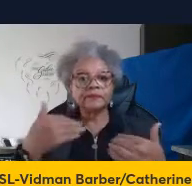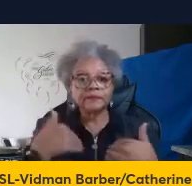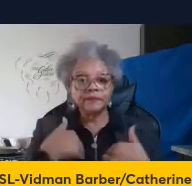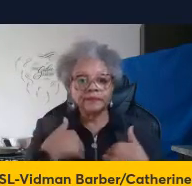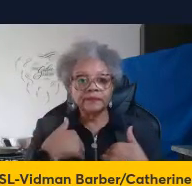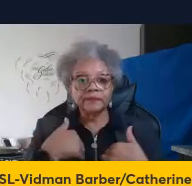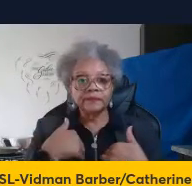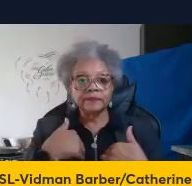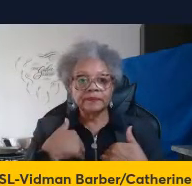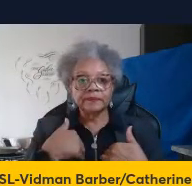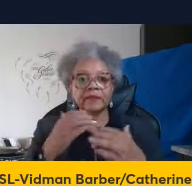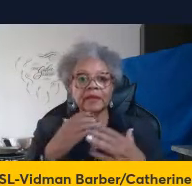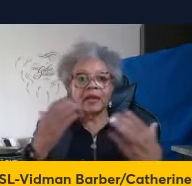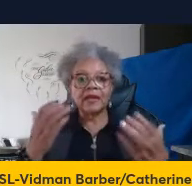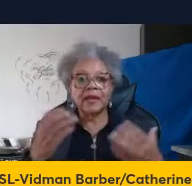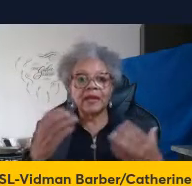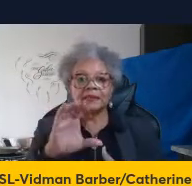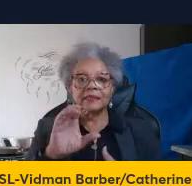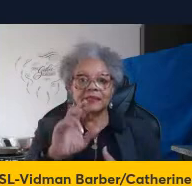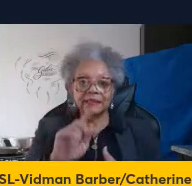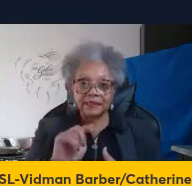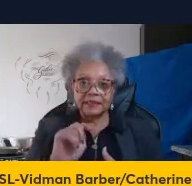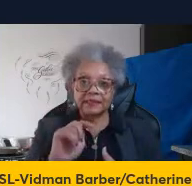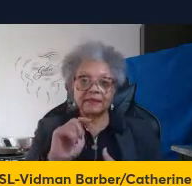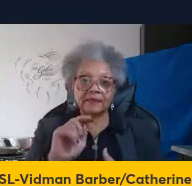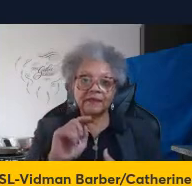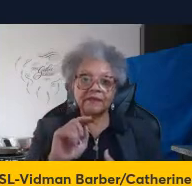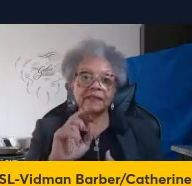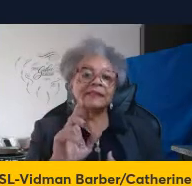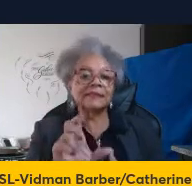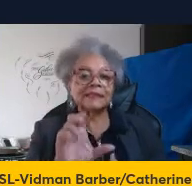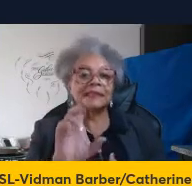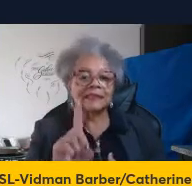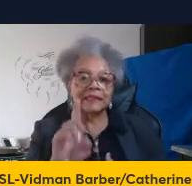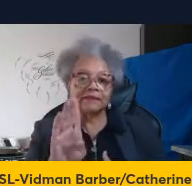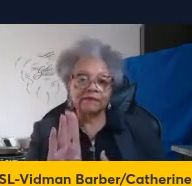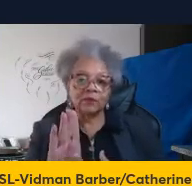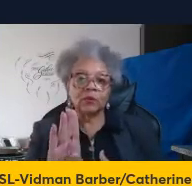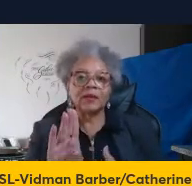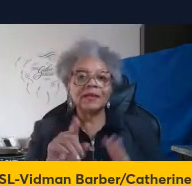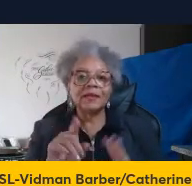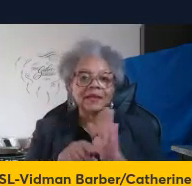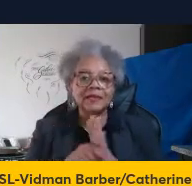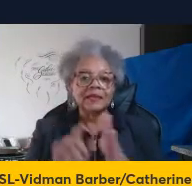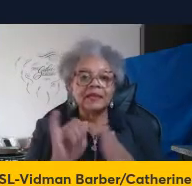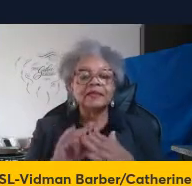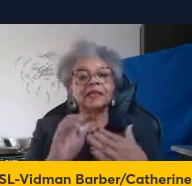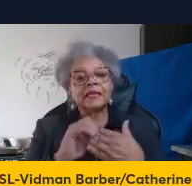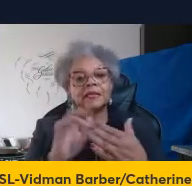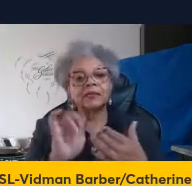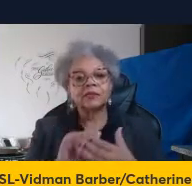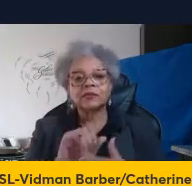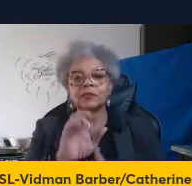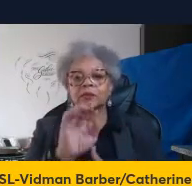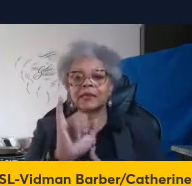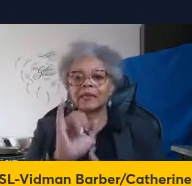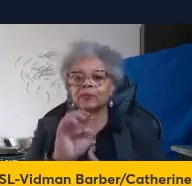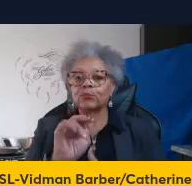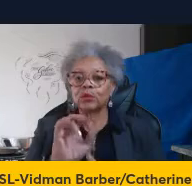a lot of CD4 killing that leads then to an immunocompromised state.